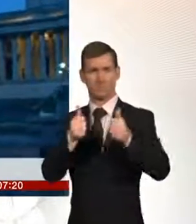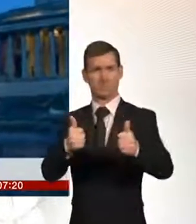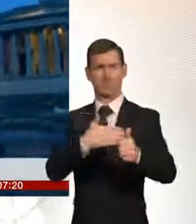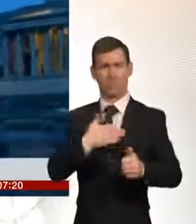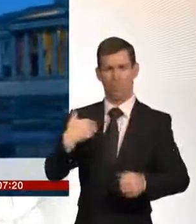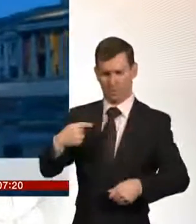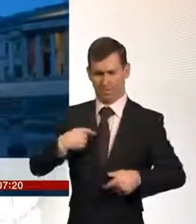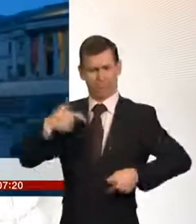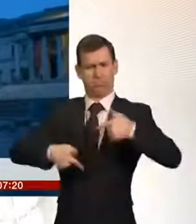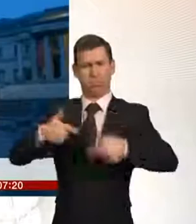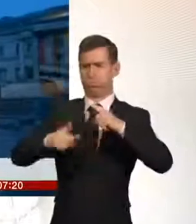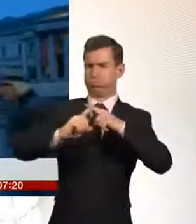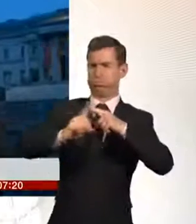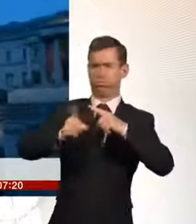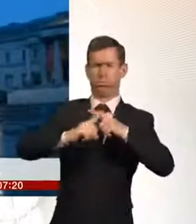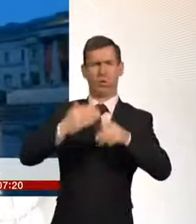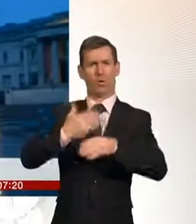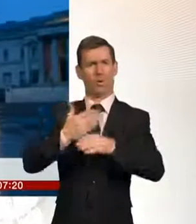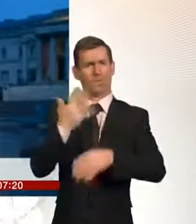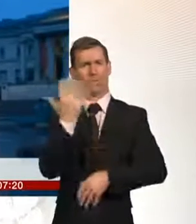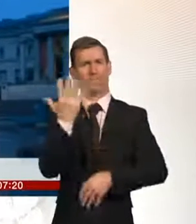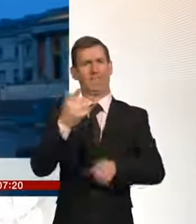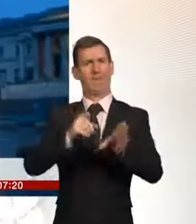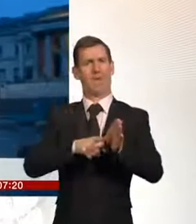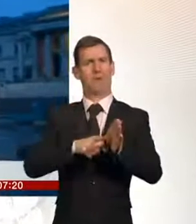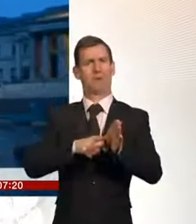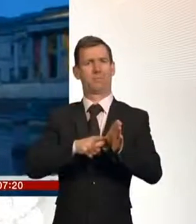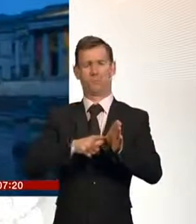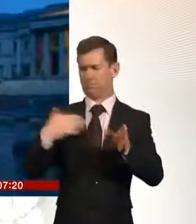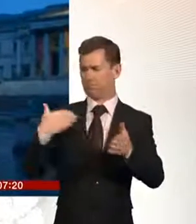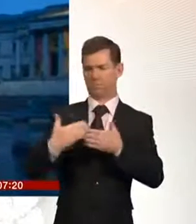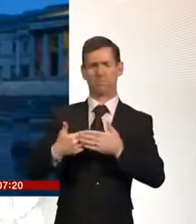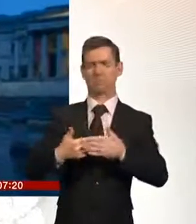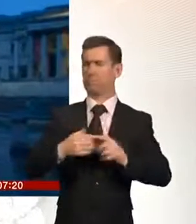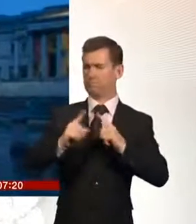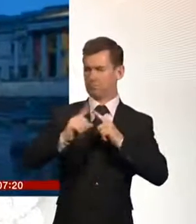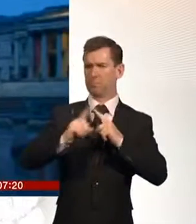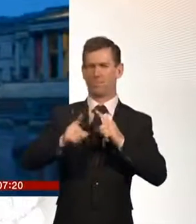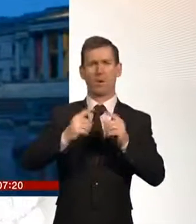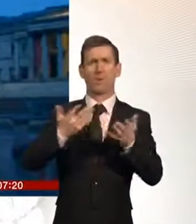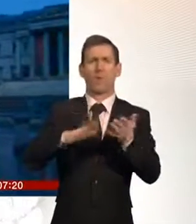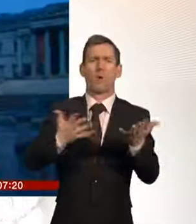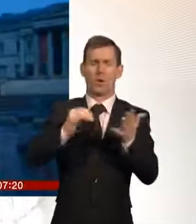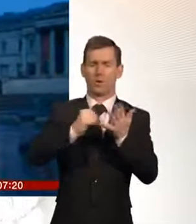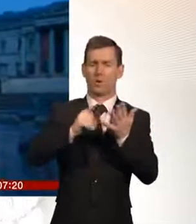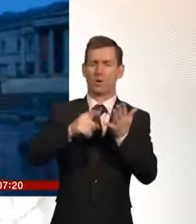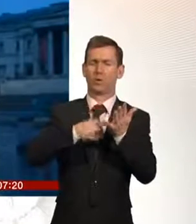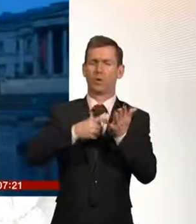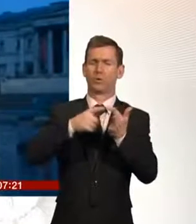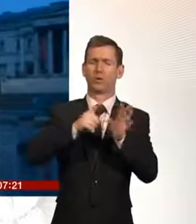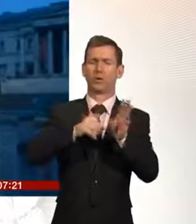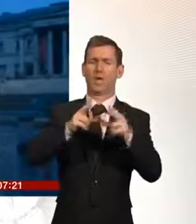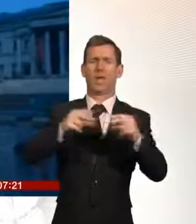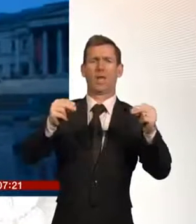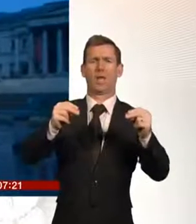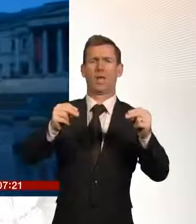from Surrey there I'm back and in many ways cycling is a joy because you're your own boss you can go where you want when you want you're